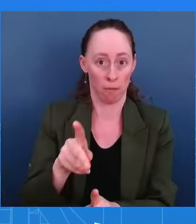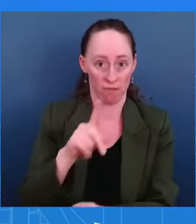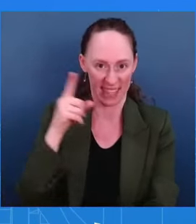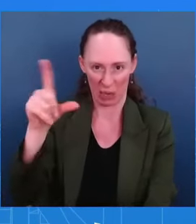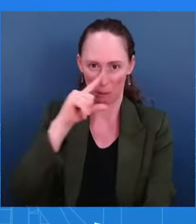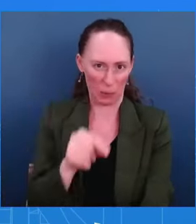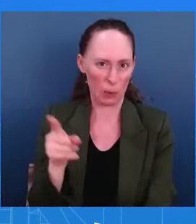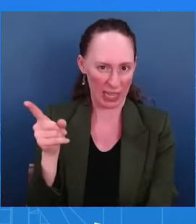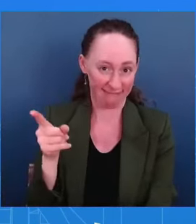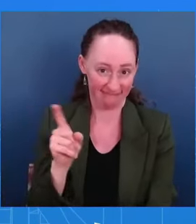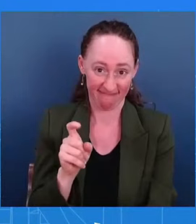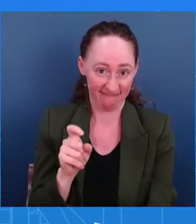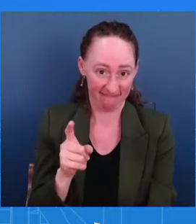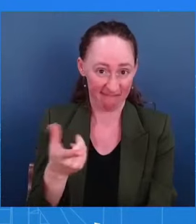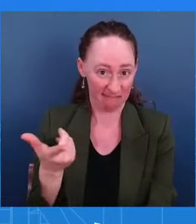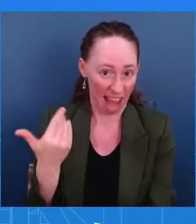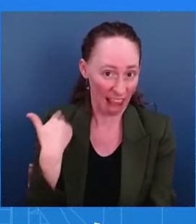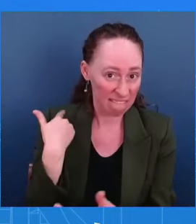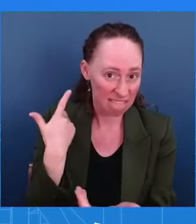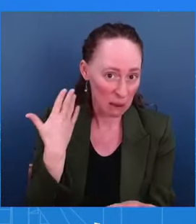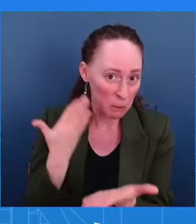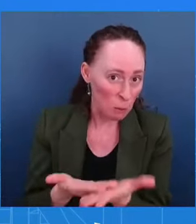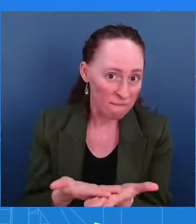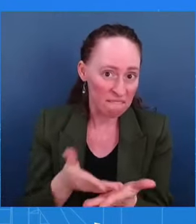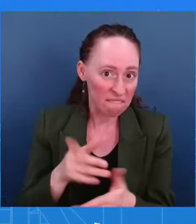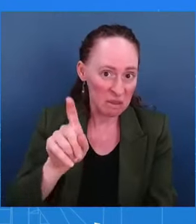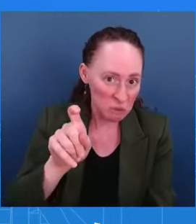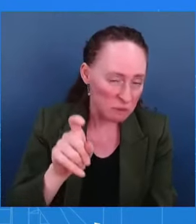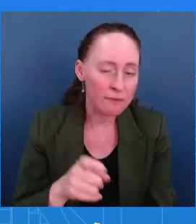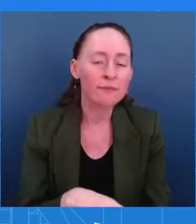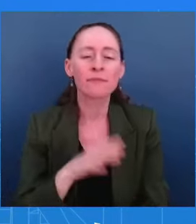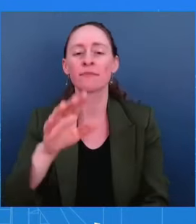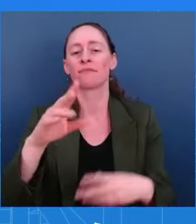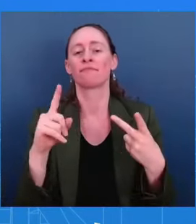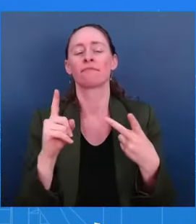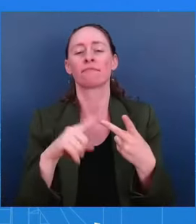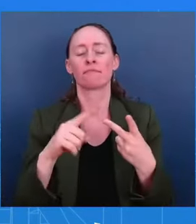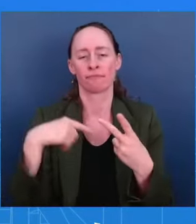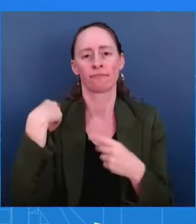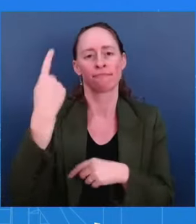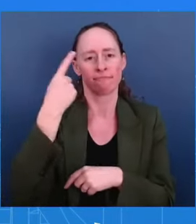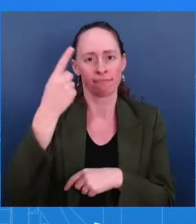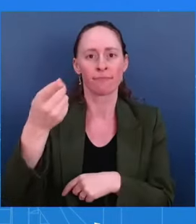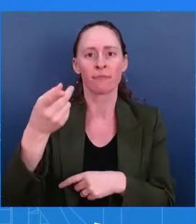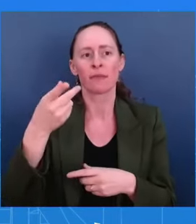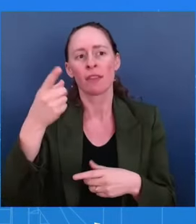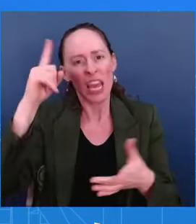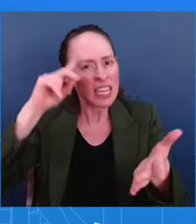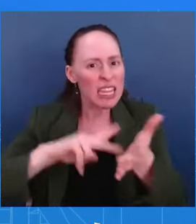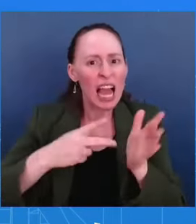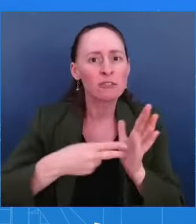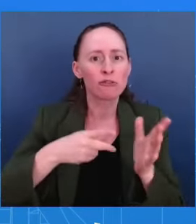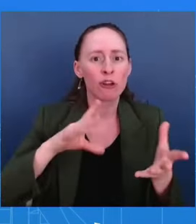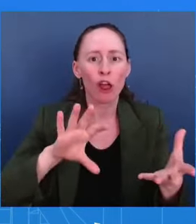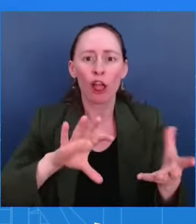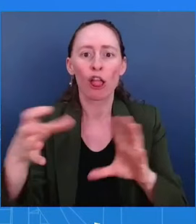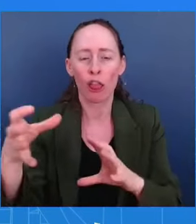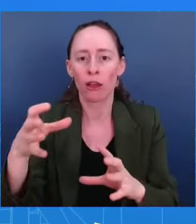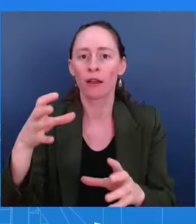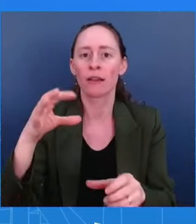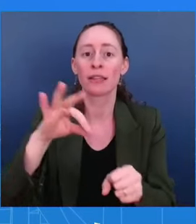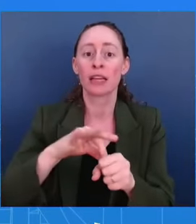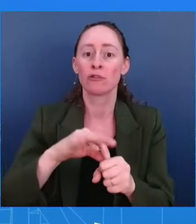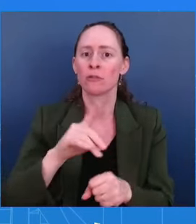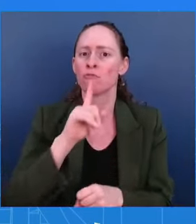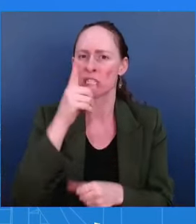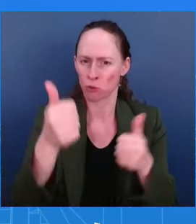disinformation favoring one or other of the candidates in the U.S. election? We believe Mr. Putin is winning of these actions. As for your